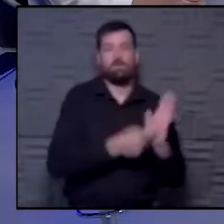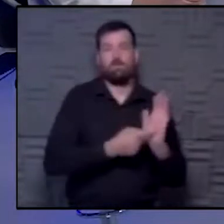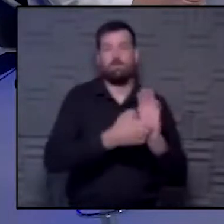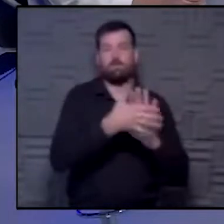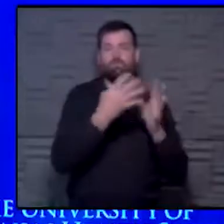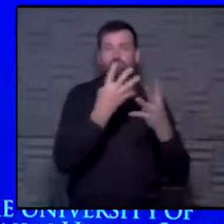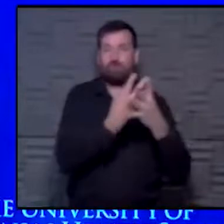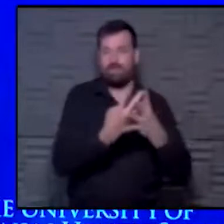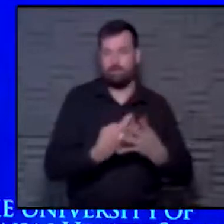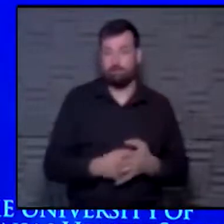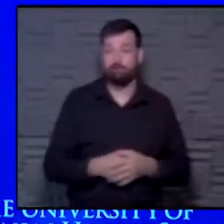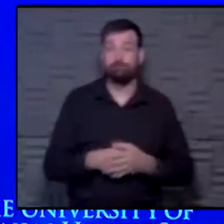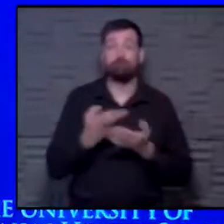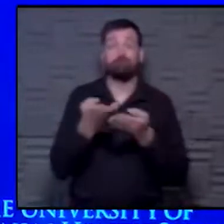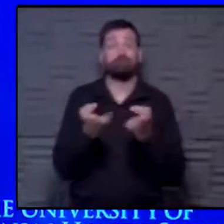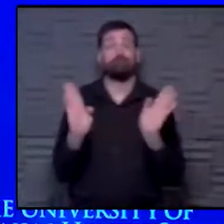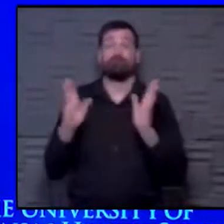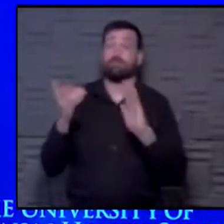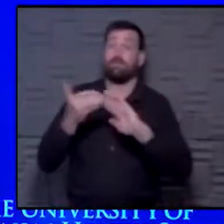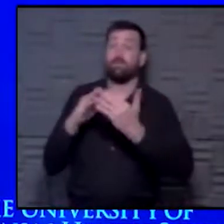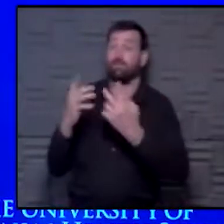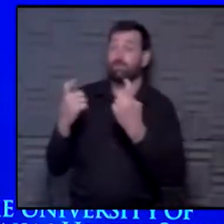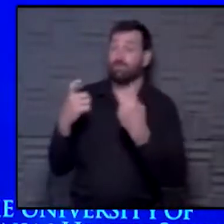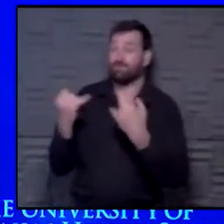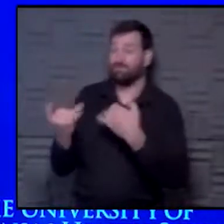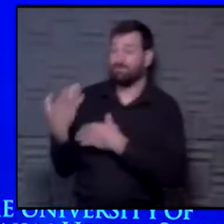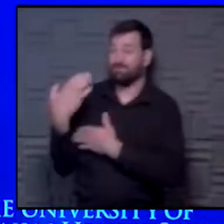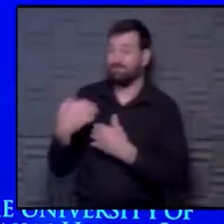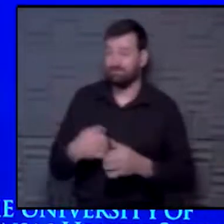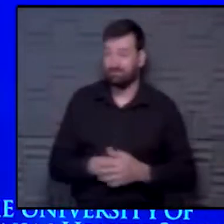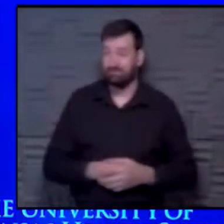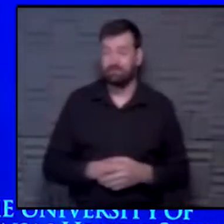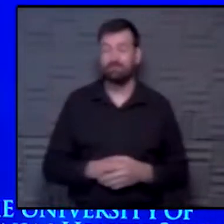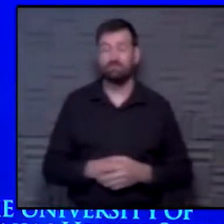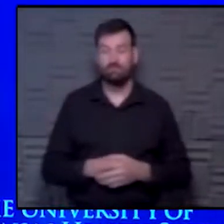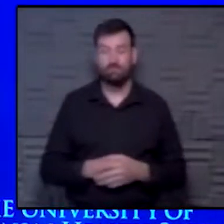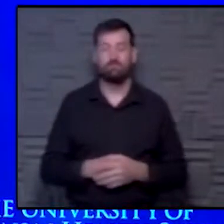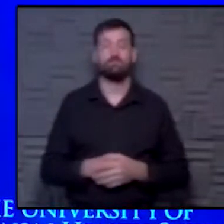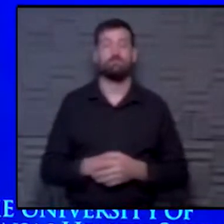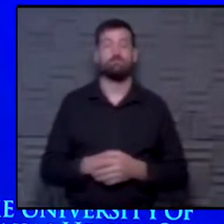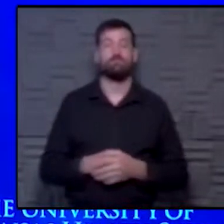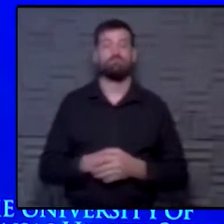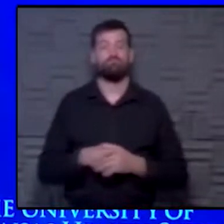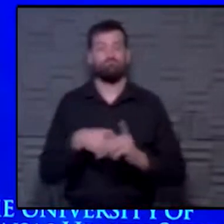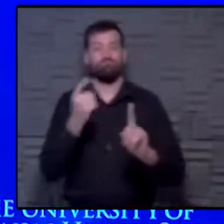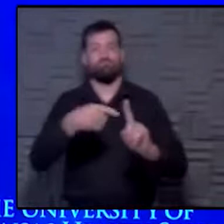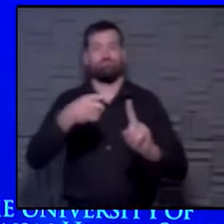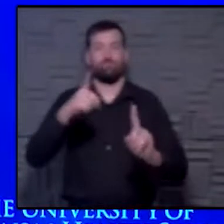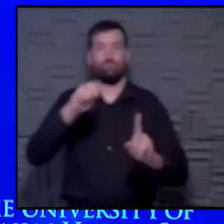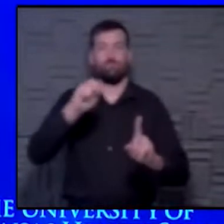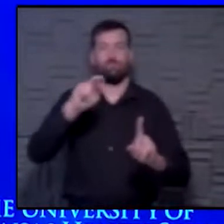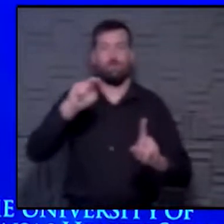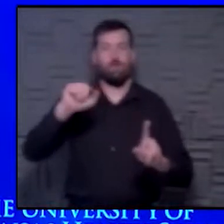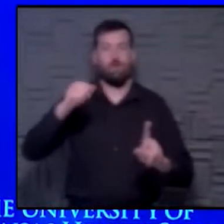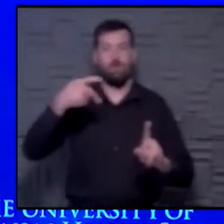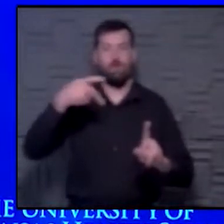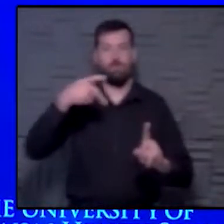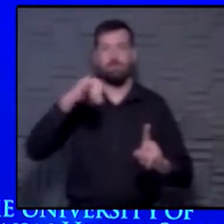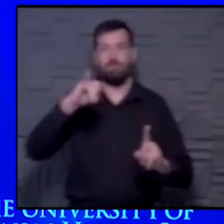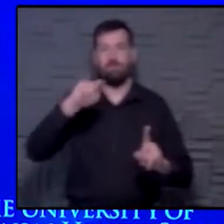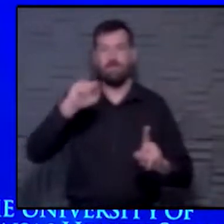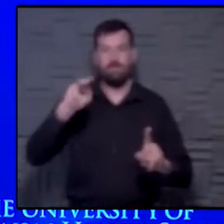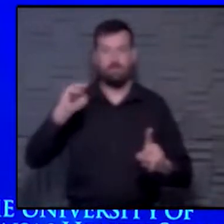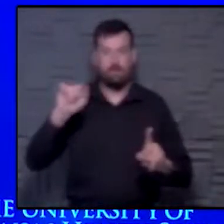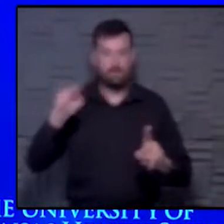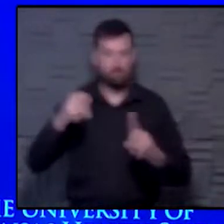All right. Well, Jill, let's get to some questions from the community this morning. Yeah. I do want to give a shout out to Donna Pittman with KNVC. I see you're on.